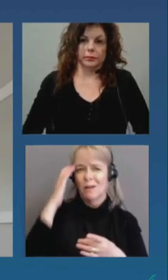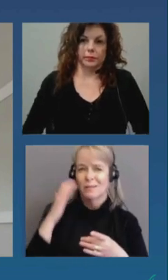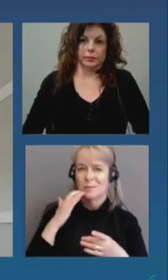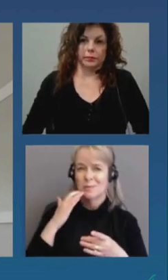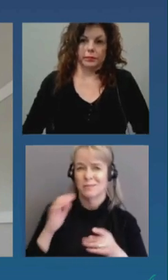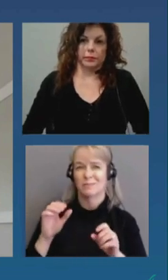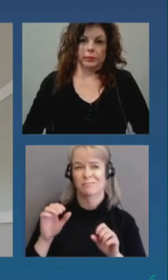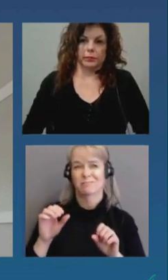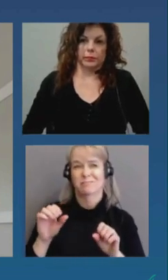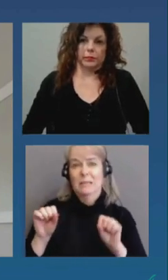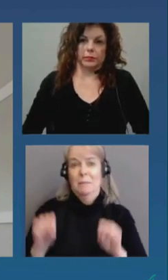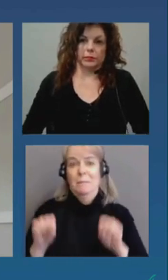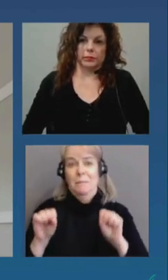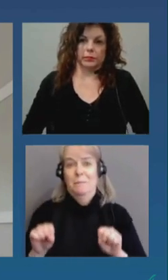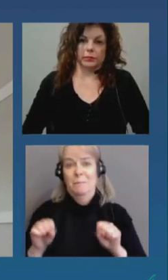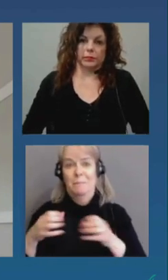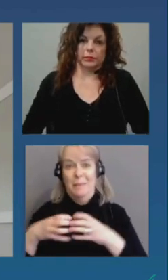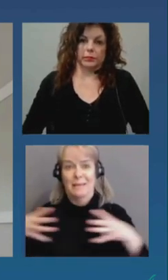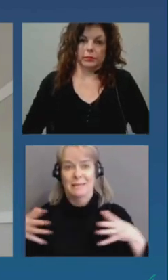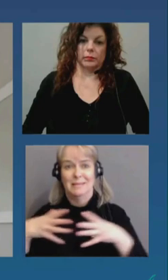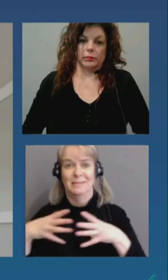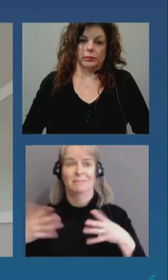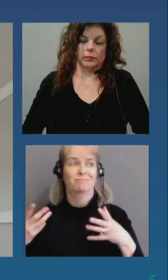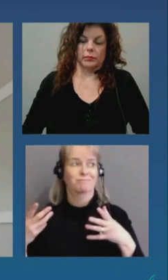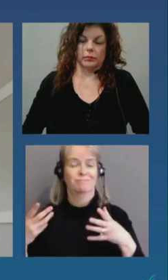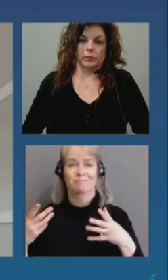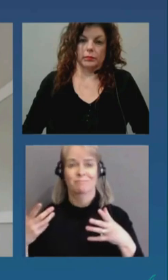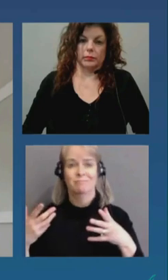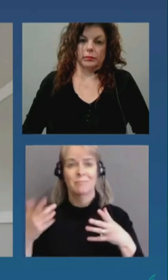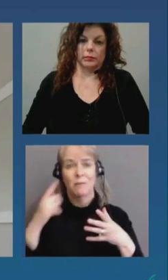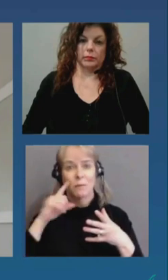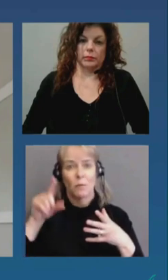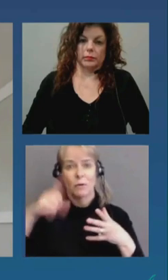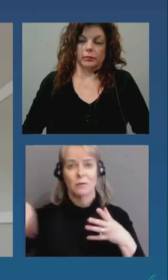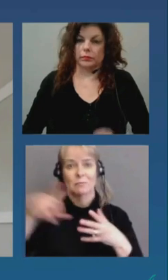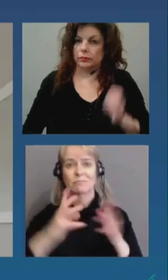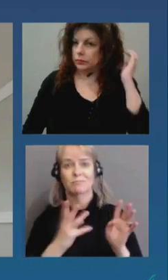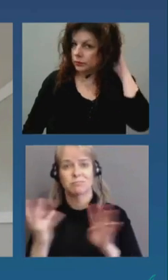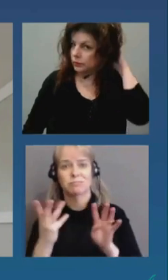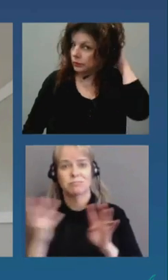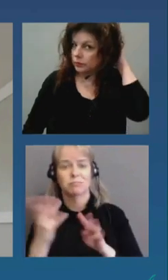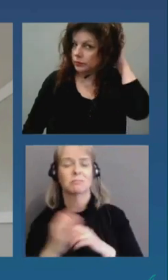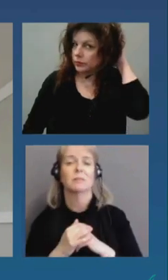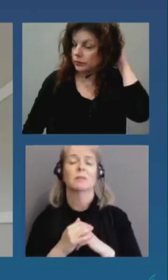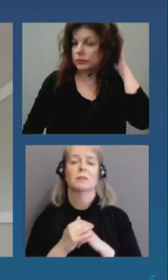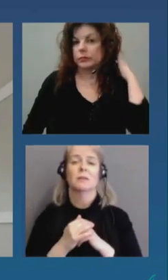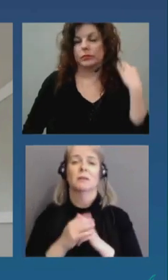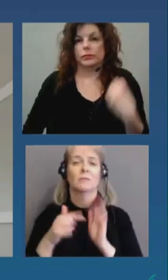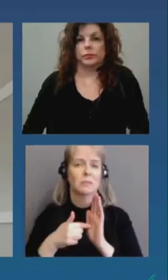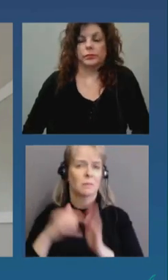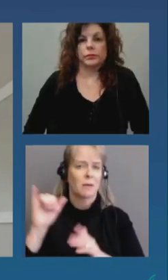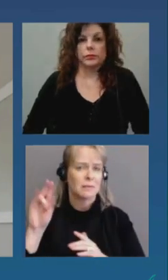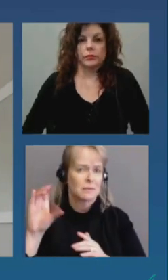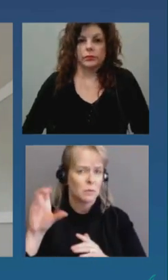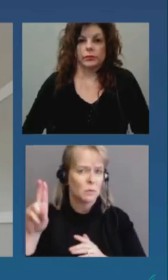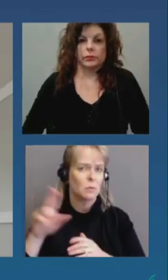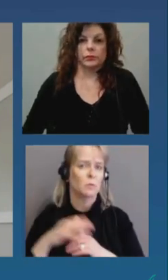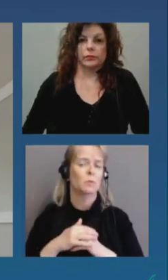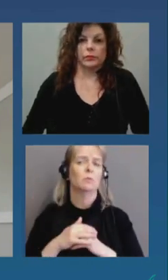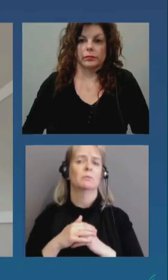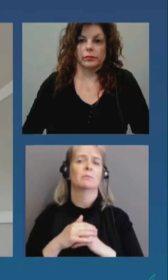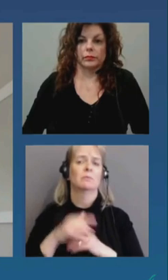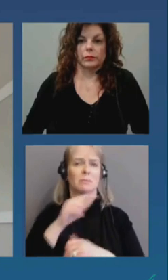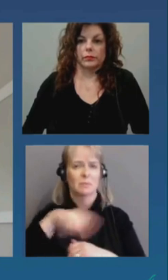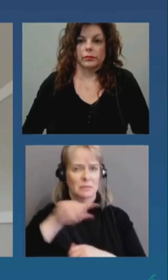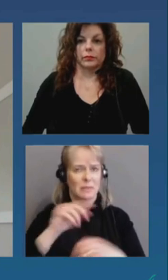issues that that we're seeing and some of what the situation is looking like um in icus and the covid patients that are coming in